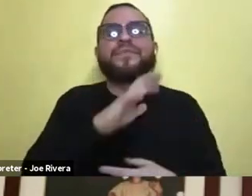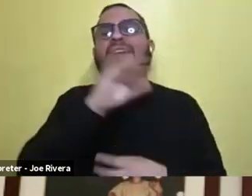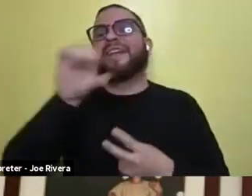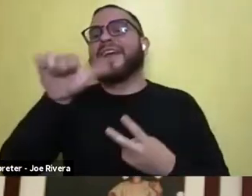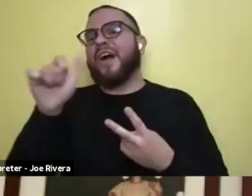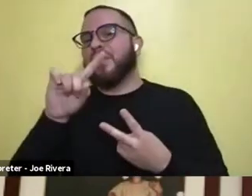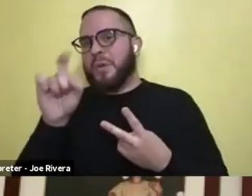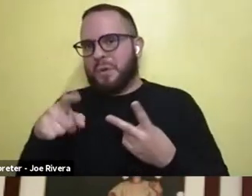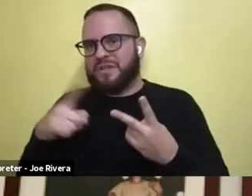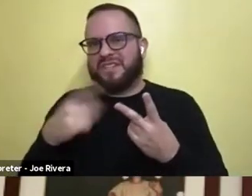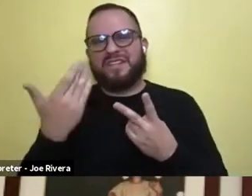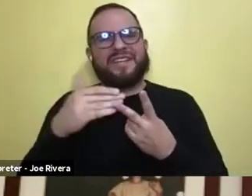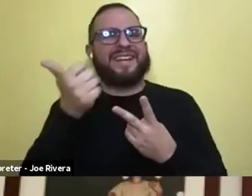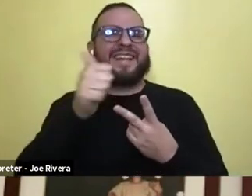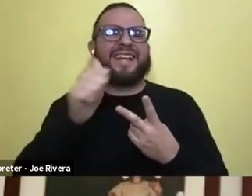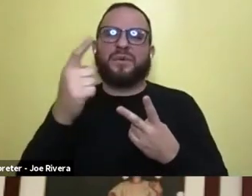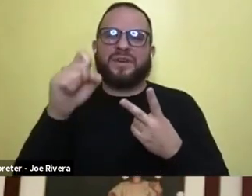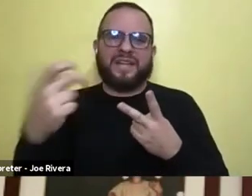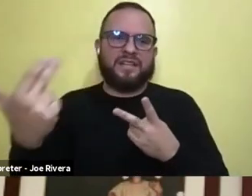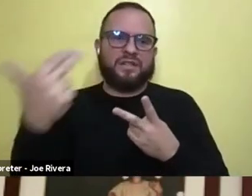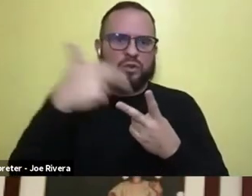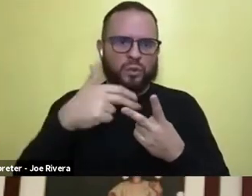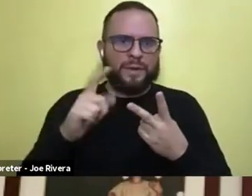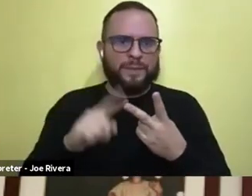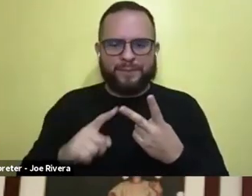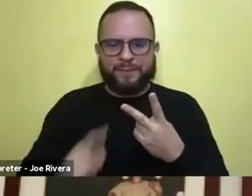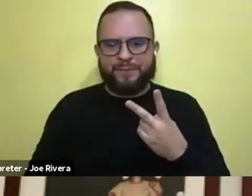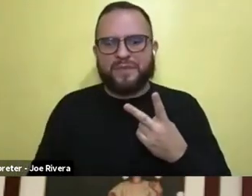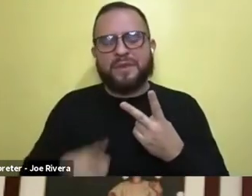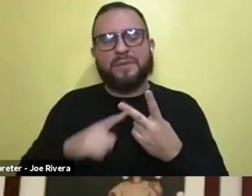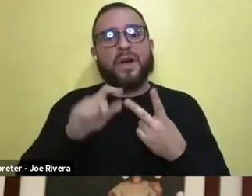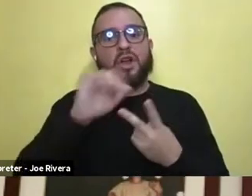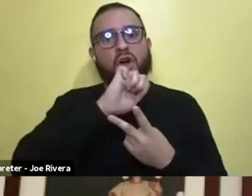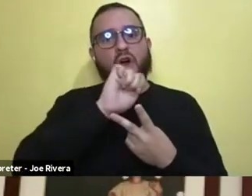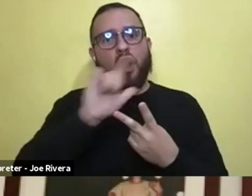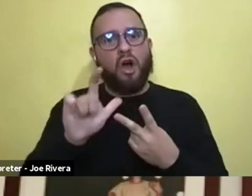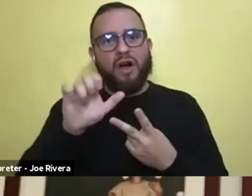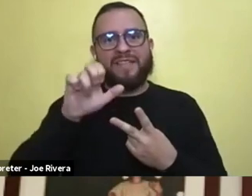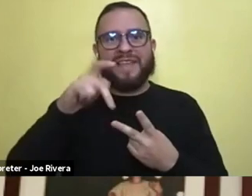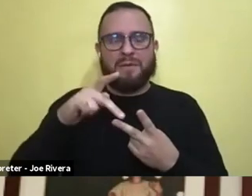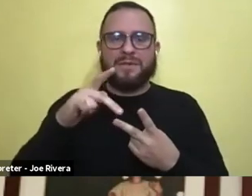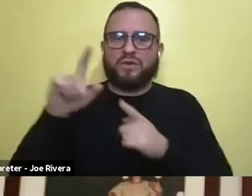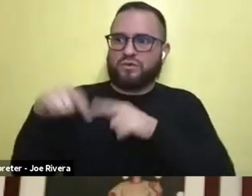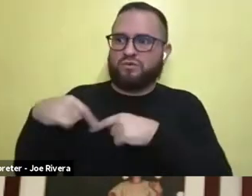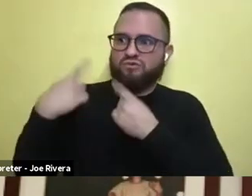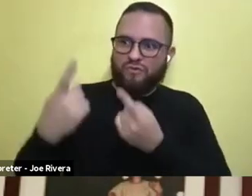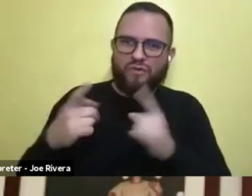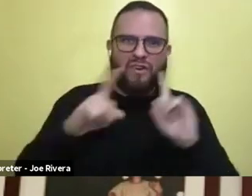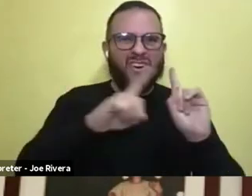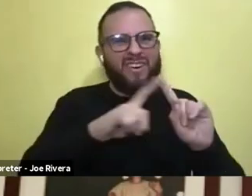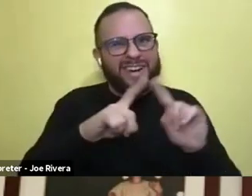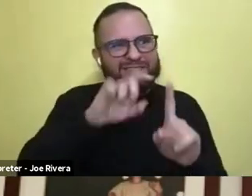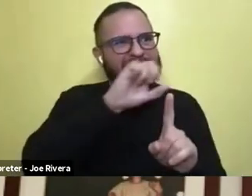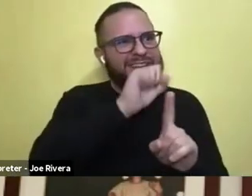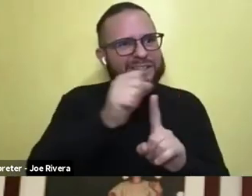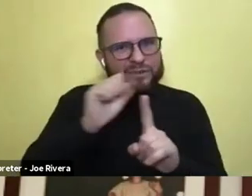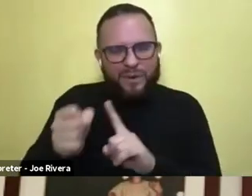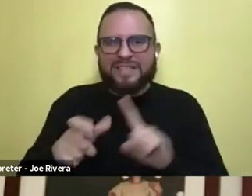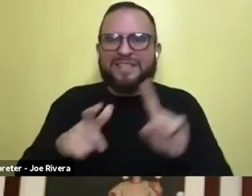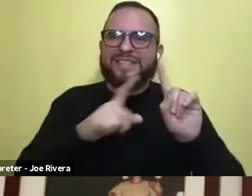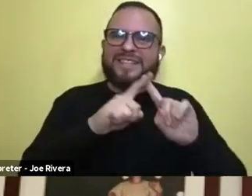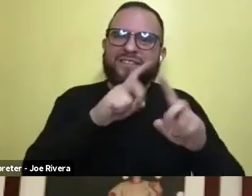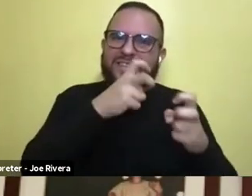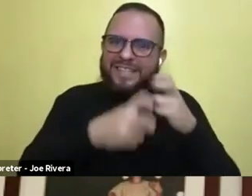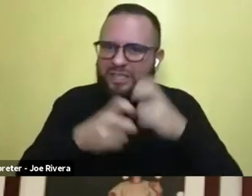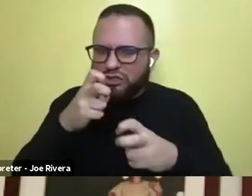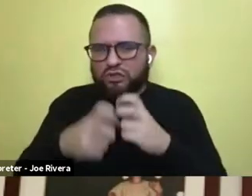anybody can come back and jump in on this is of all the episodes so far and the issues and the situations, is there one that was